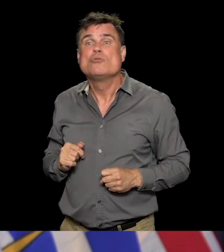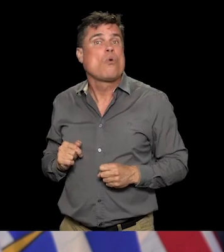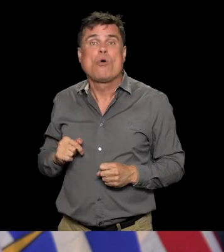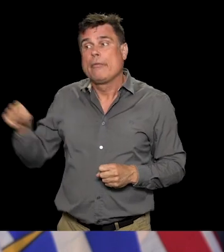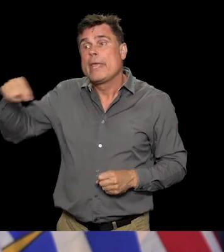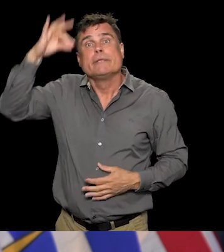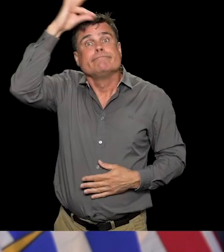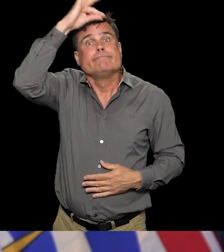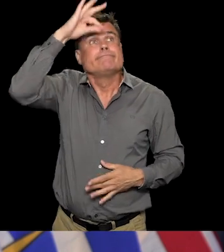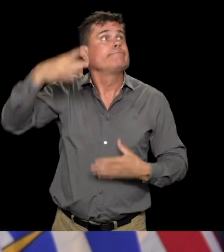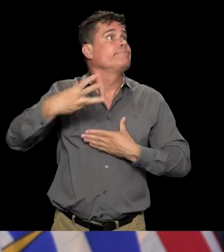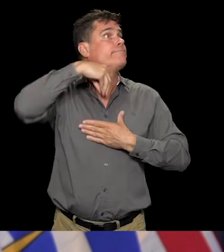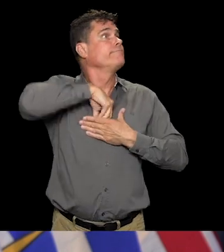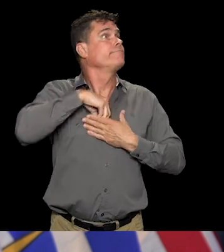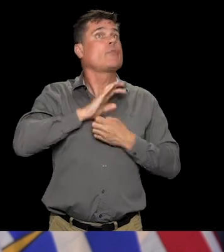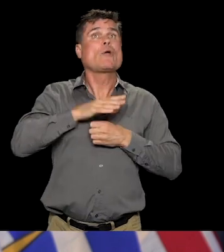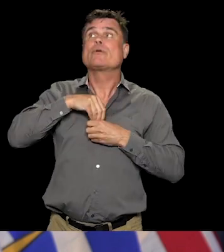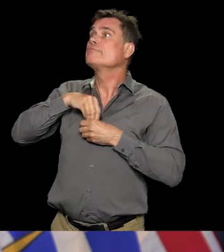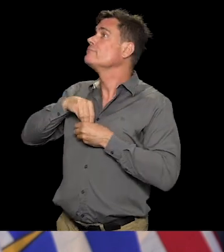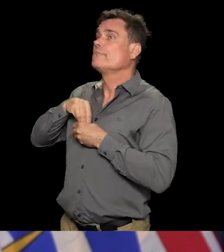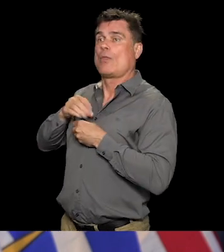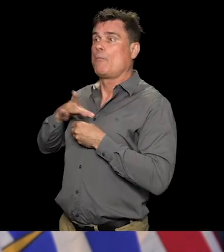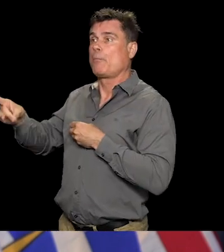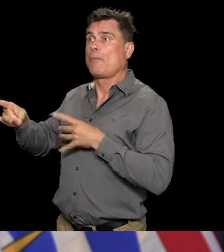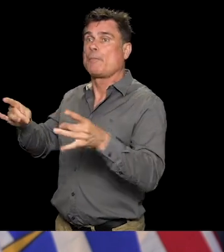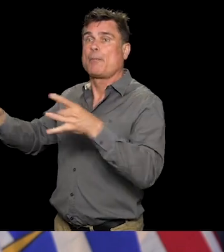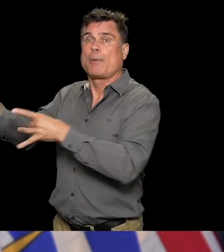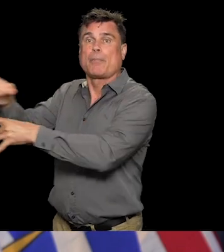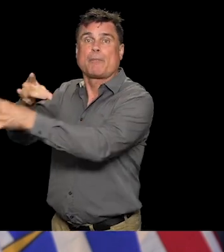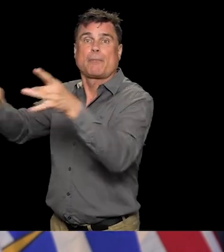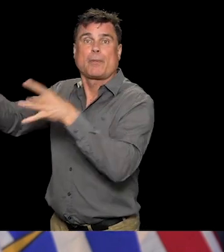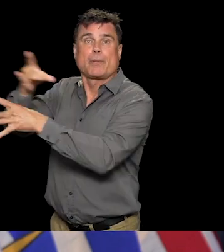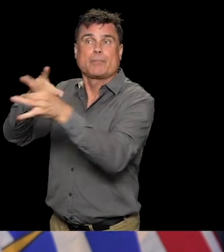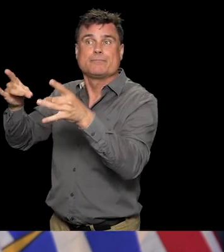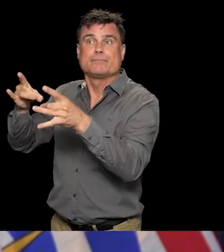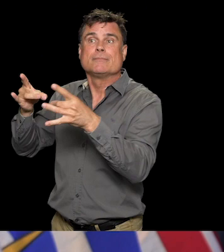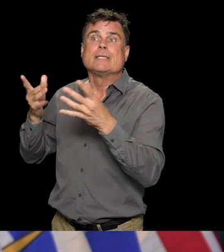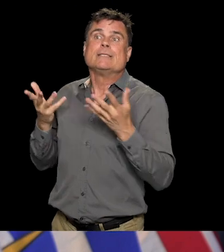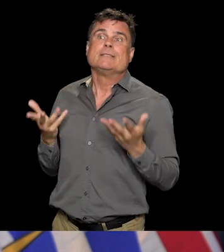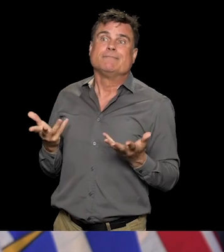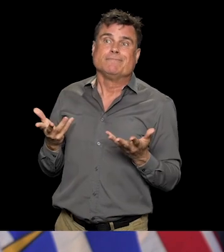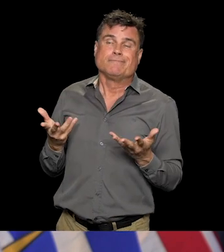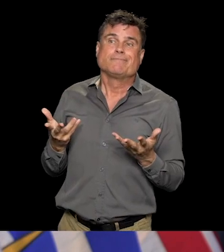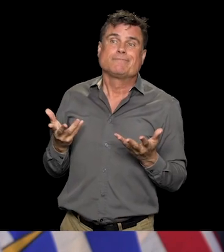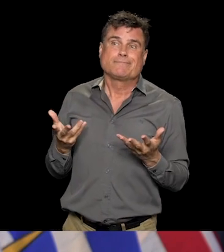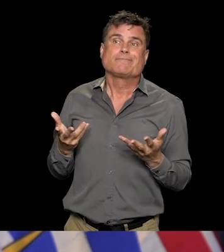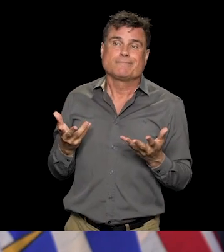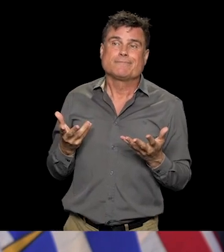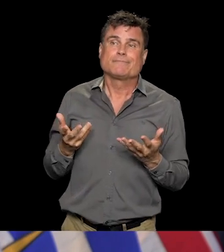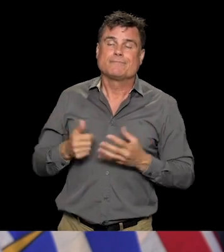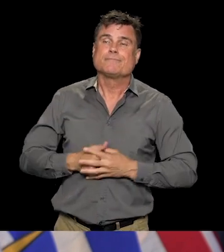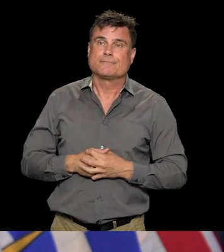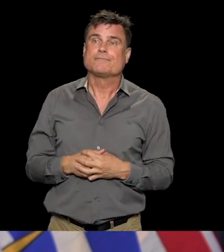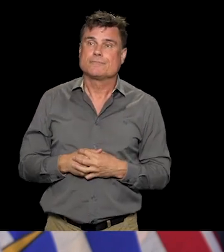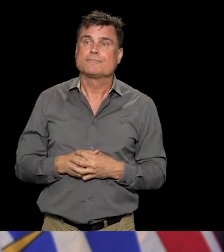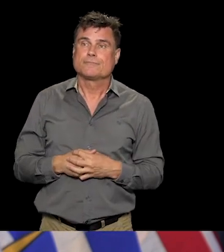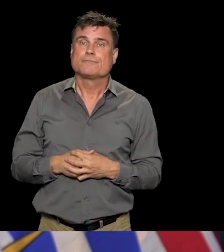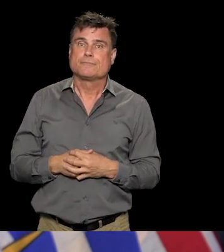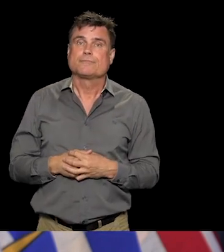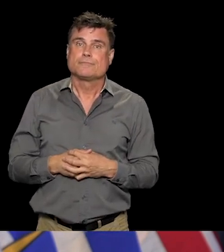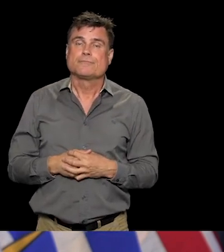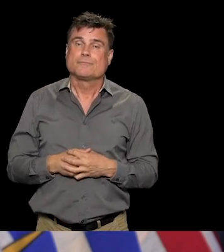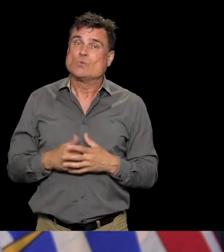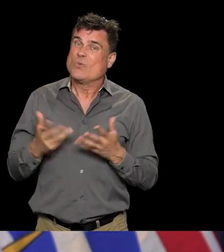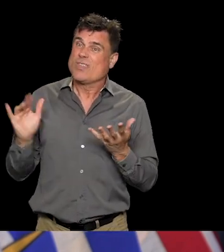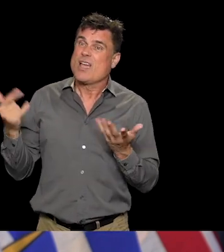have been seeing around the world, that that is one of the most common ways it gets transmitted. It's the people that we are closest to and spend time